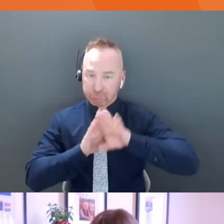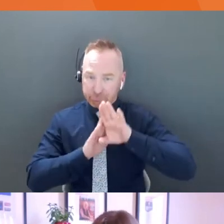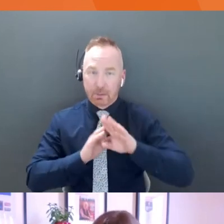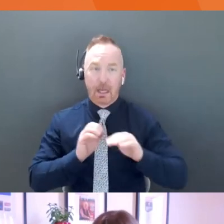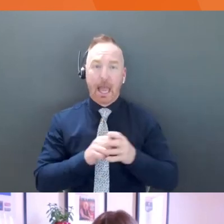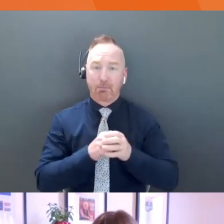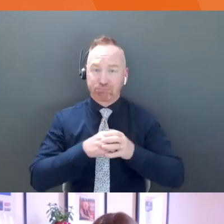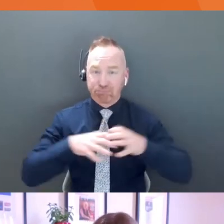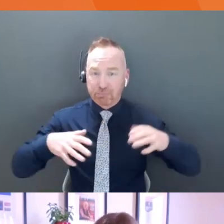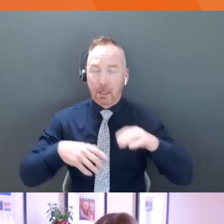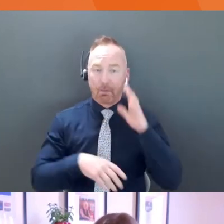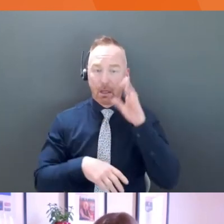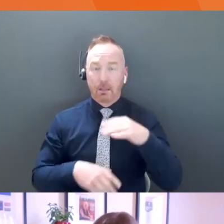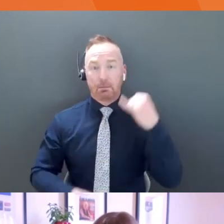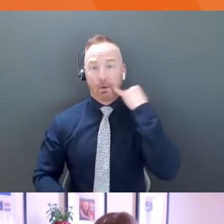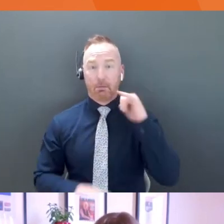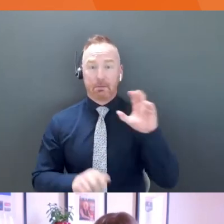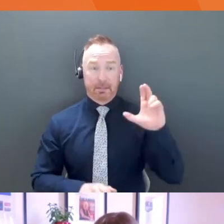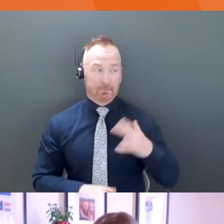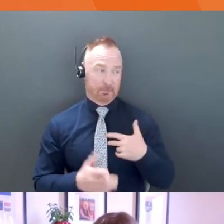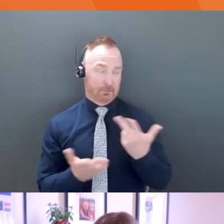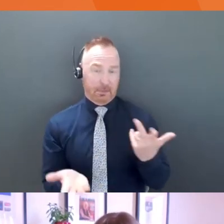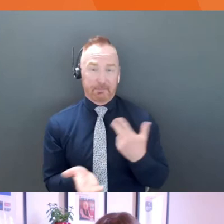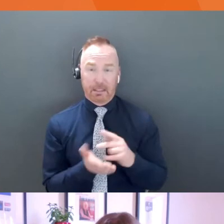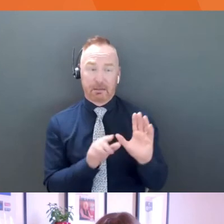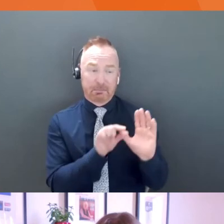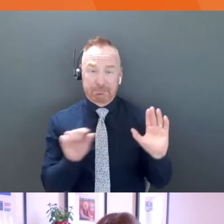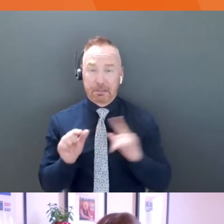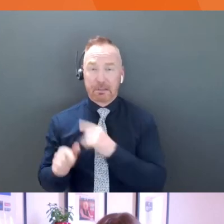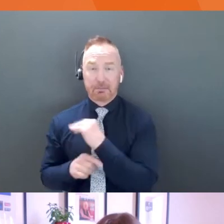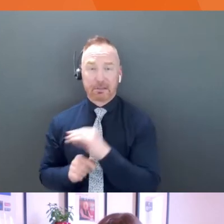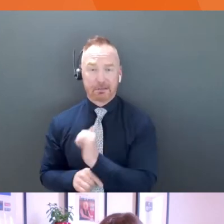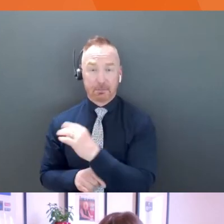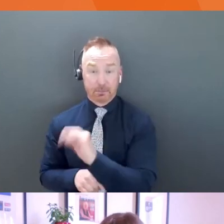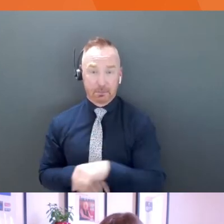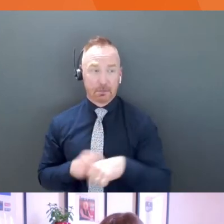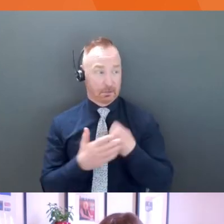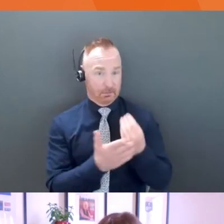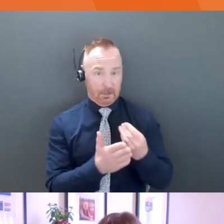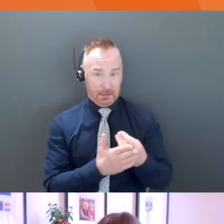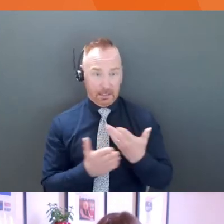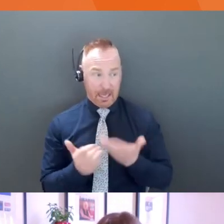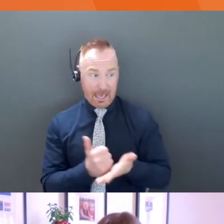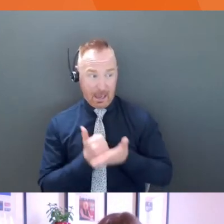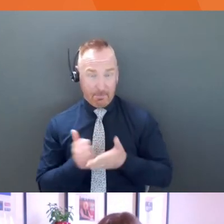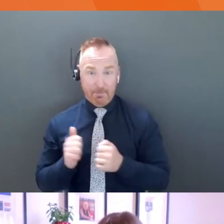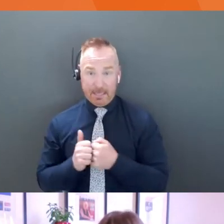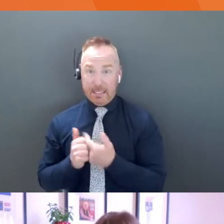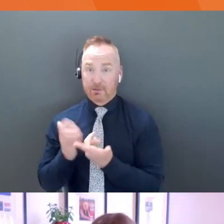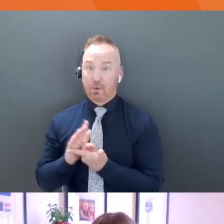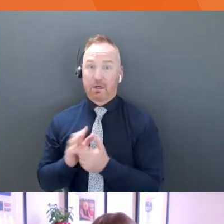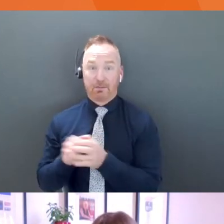if I'm buying in at 10% of your company and that, that money is going to help you then grow by 50%,